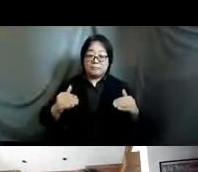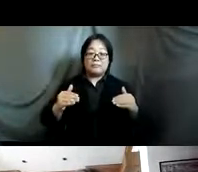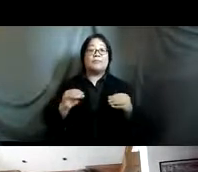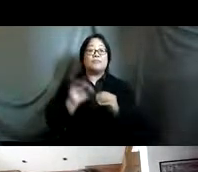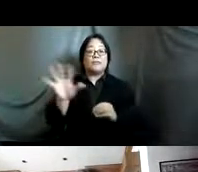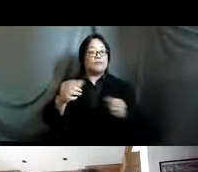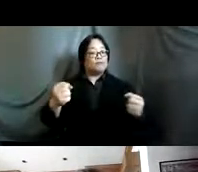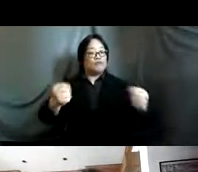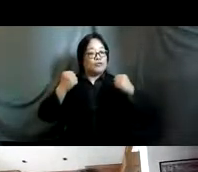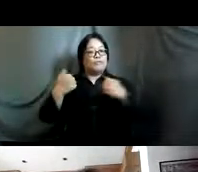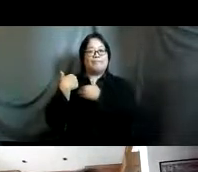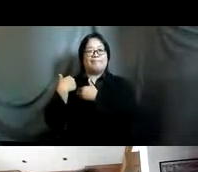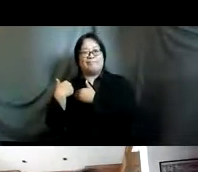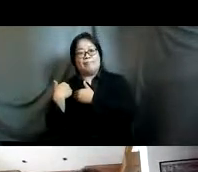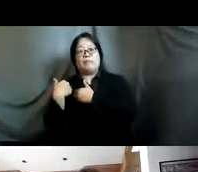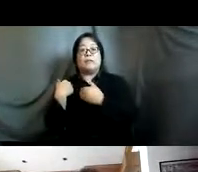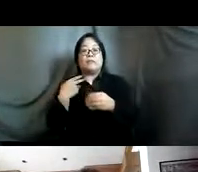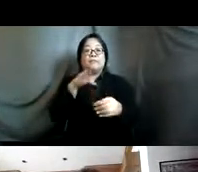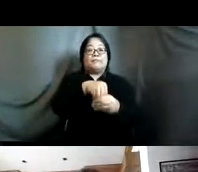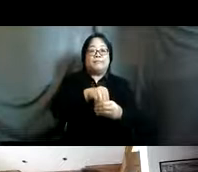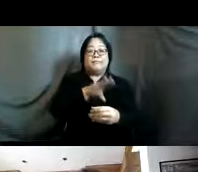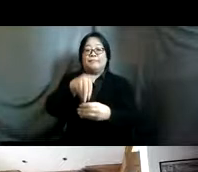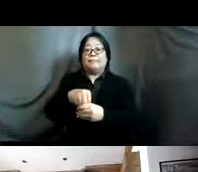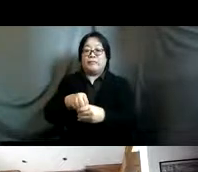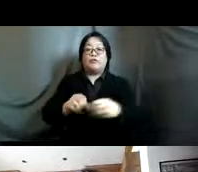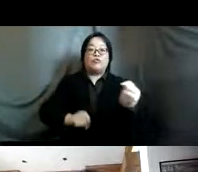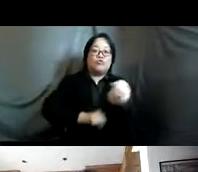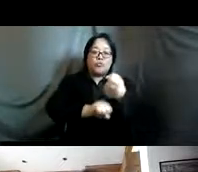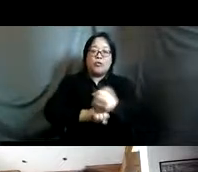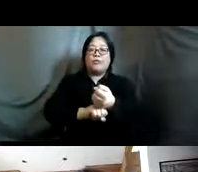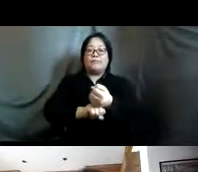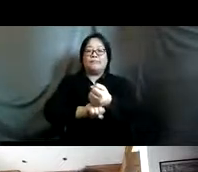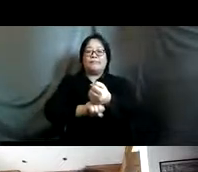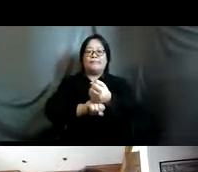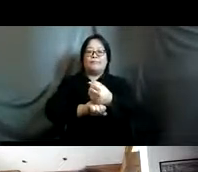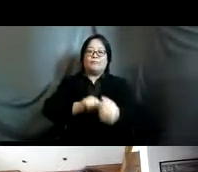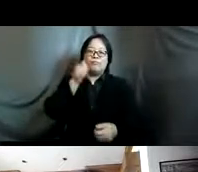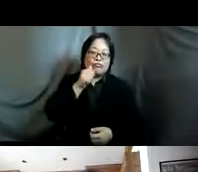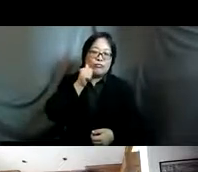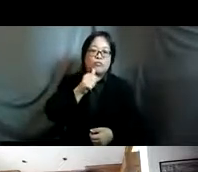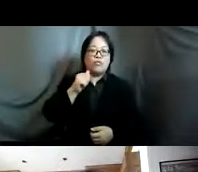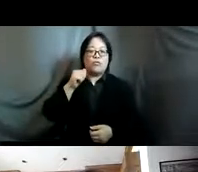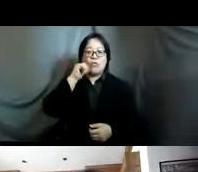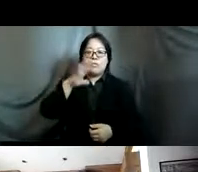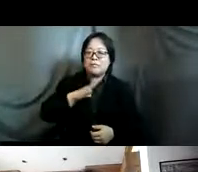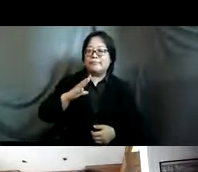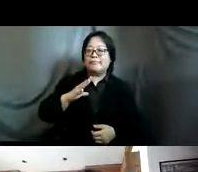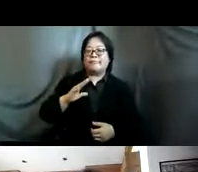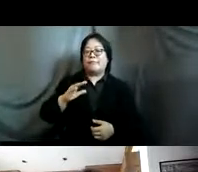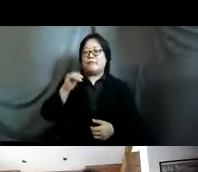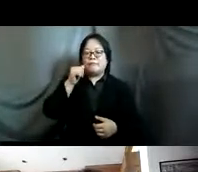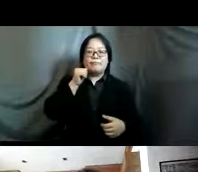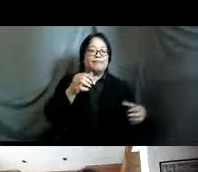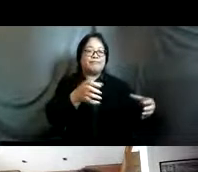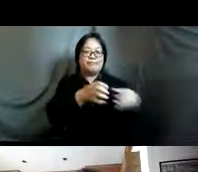strengthening accountability too and participation enabling and support for autonomous girls women and feminist organizations networks and